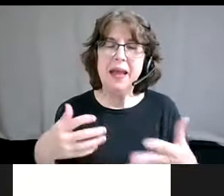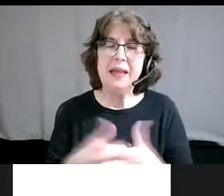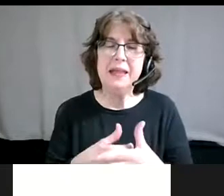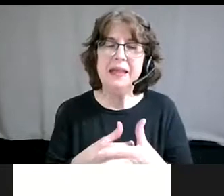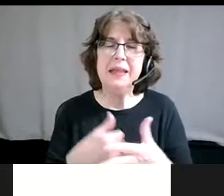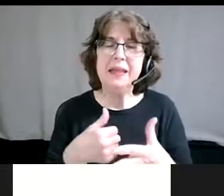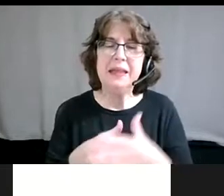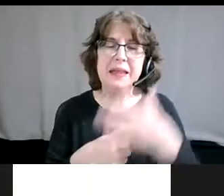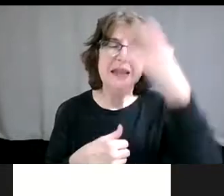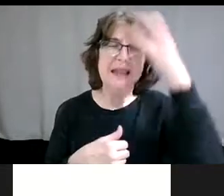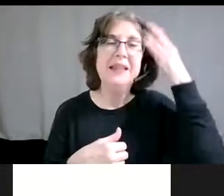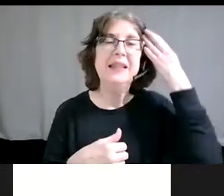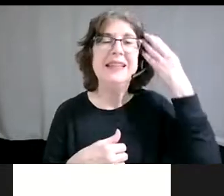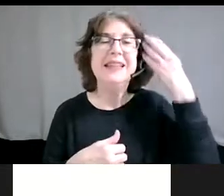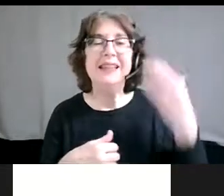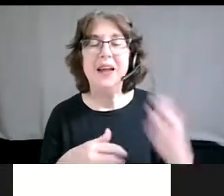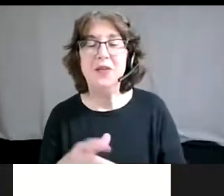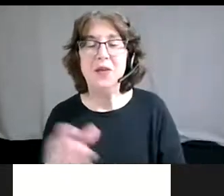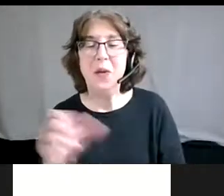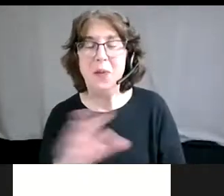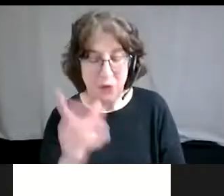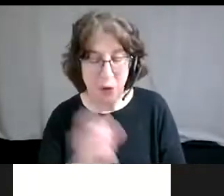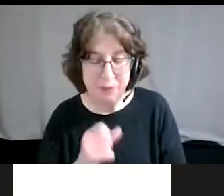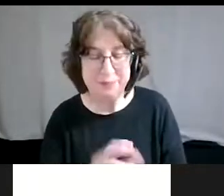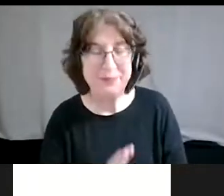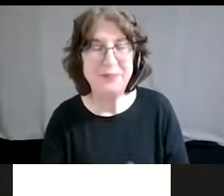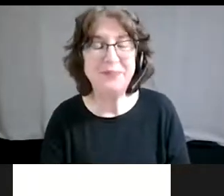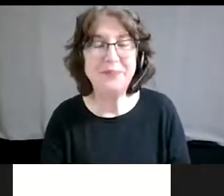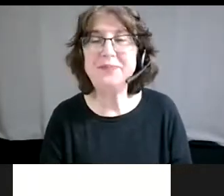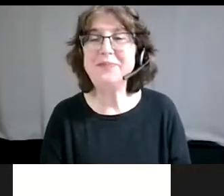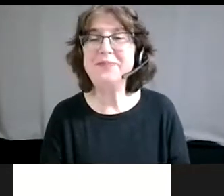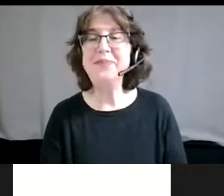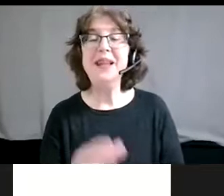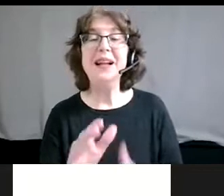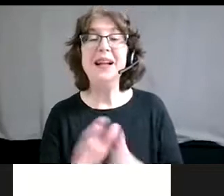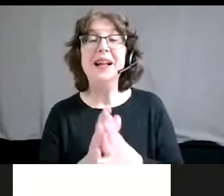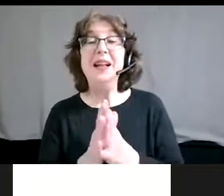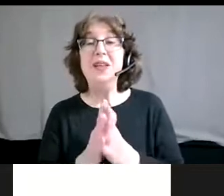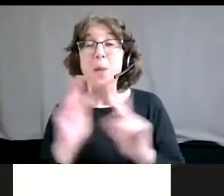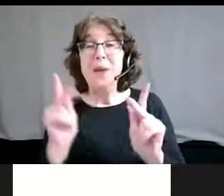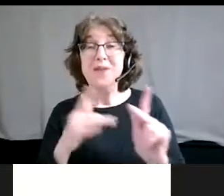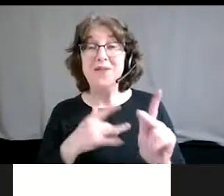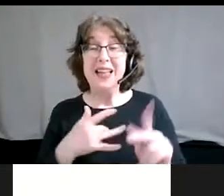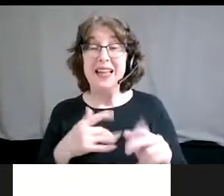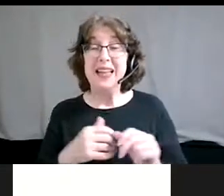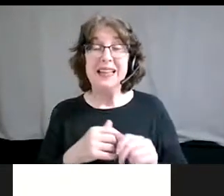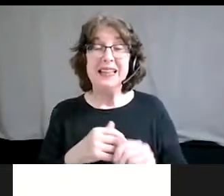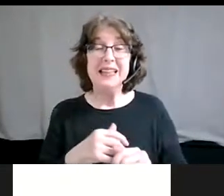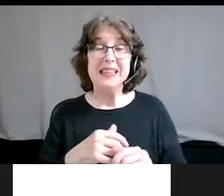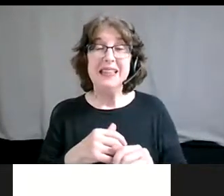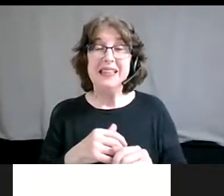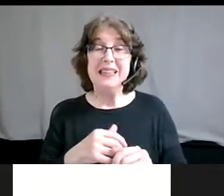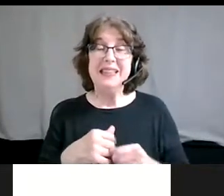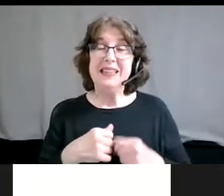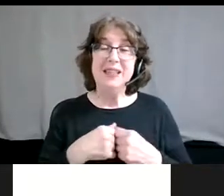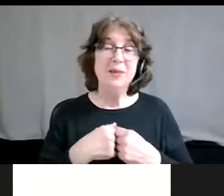yeah, 10 more minutes for the questions. So, um, for those who are burnt out, who, with the lived experience, I also